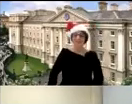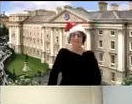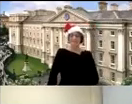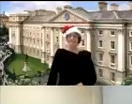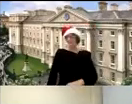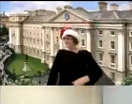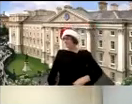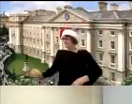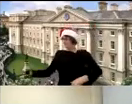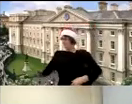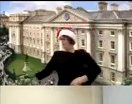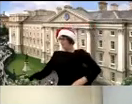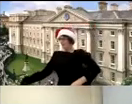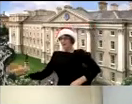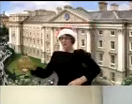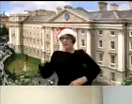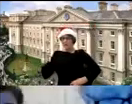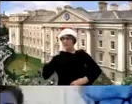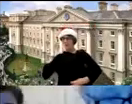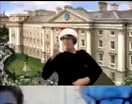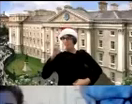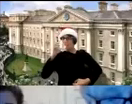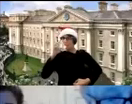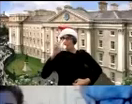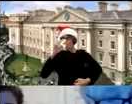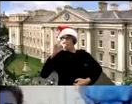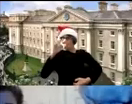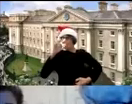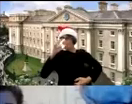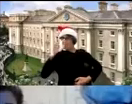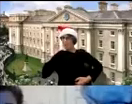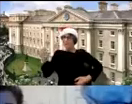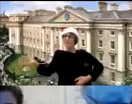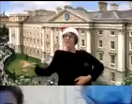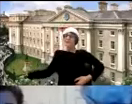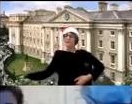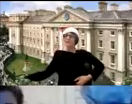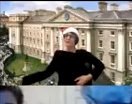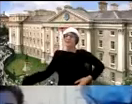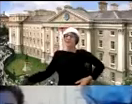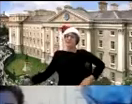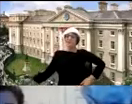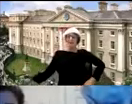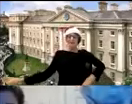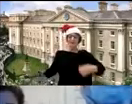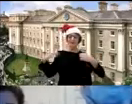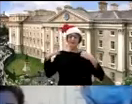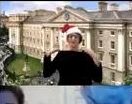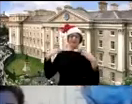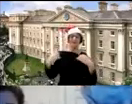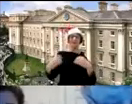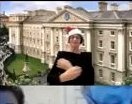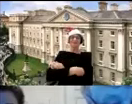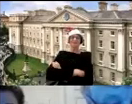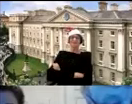on doctor's orders go off and get it for yourself and we need to reward ourselves and if anyone gives out to you